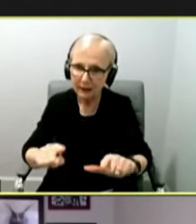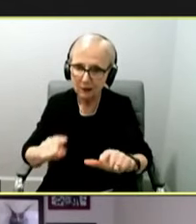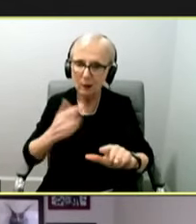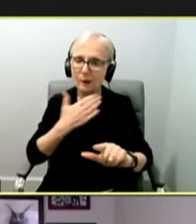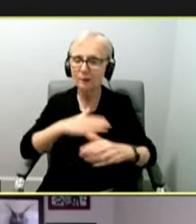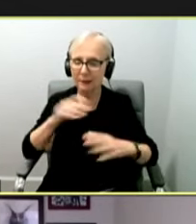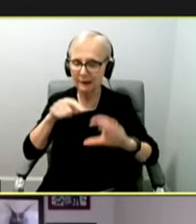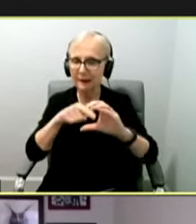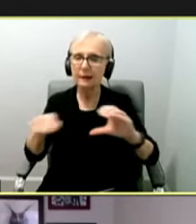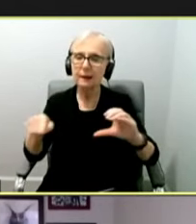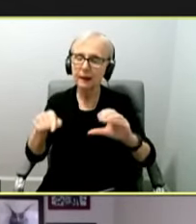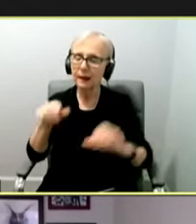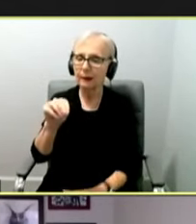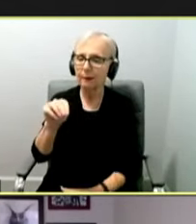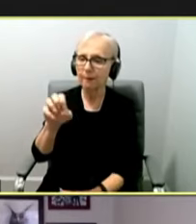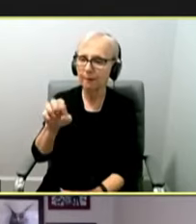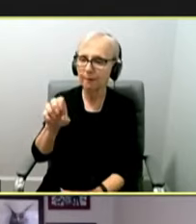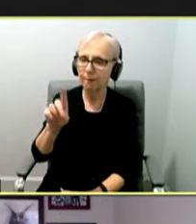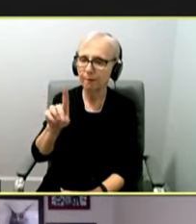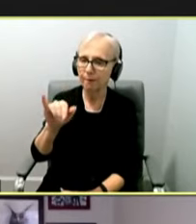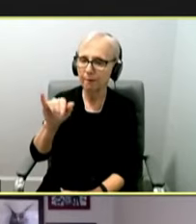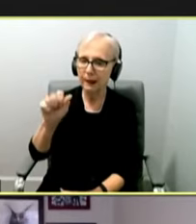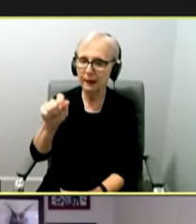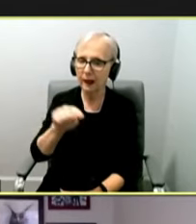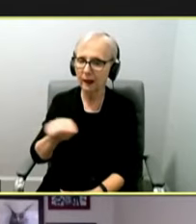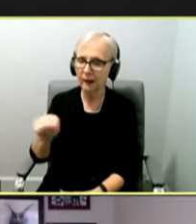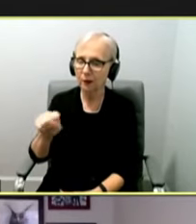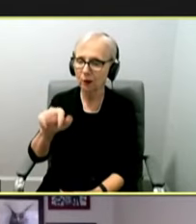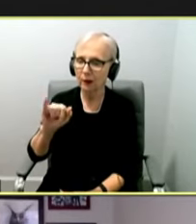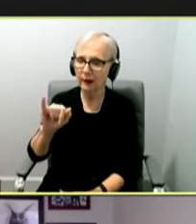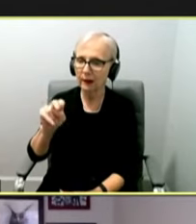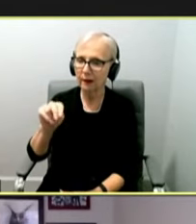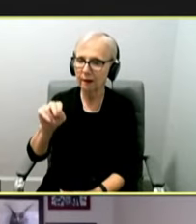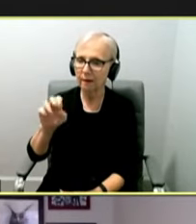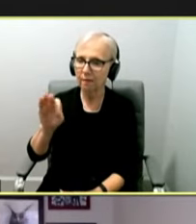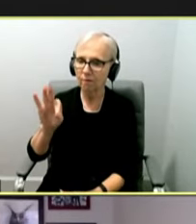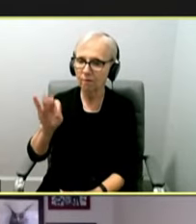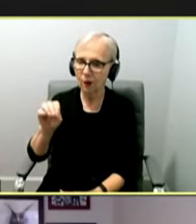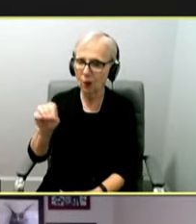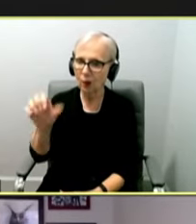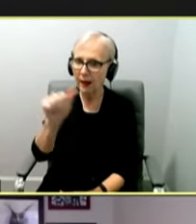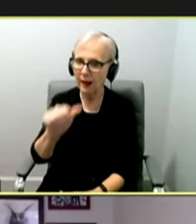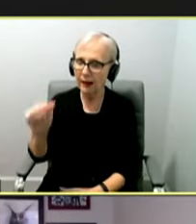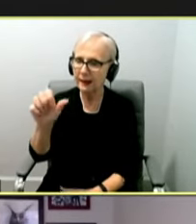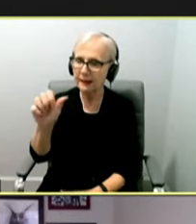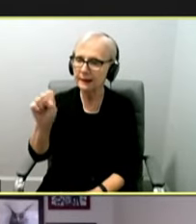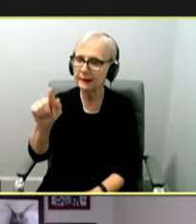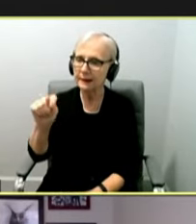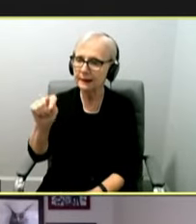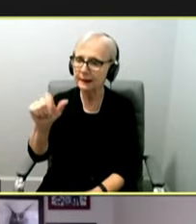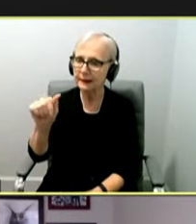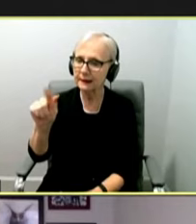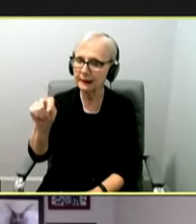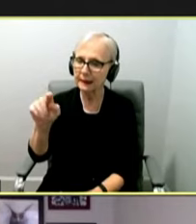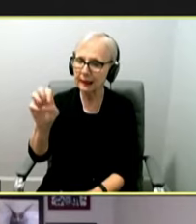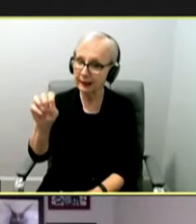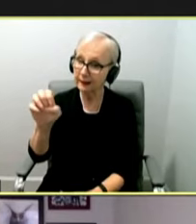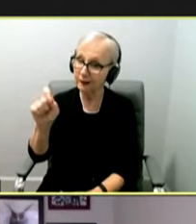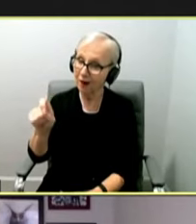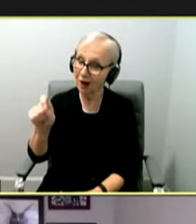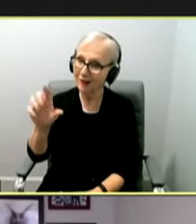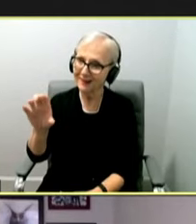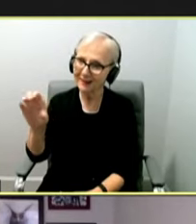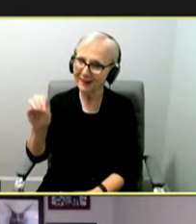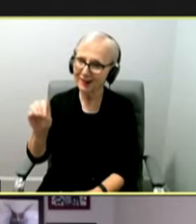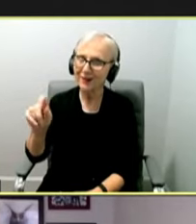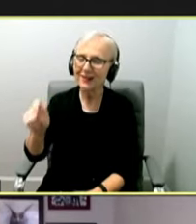please email us at media underscore info at state.co.us, and we'll be happy to get you some answers as soon as we can. Let's go ahead to Mark Craddock.